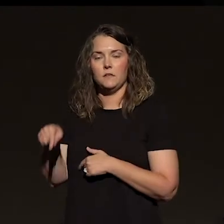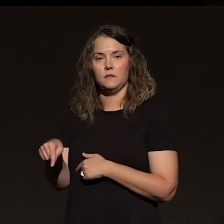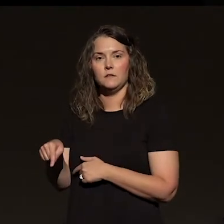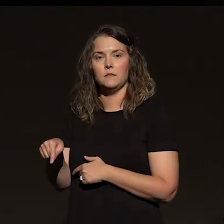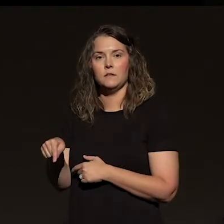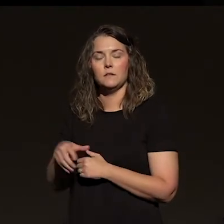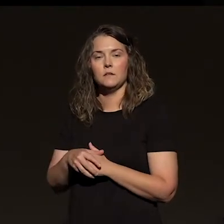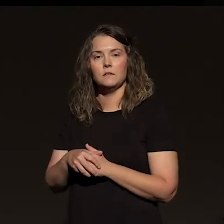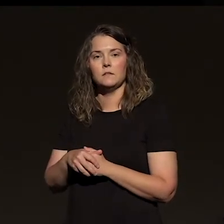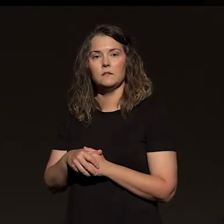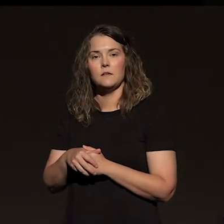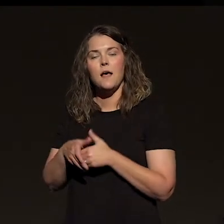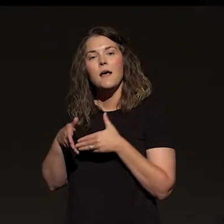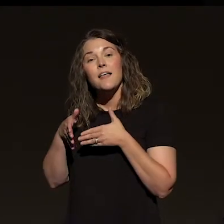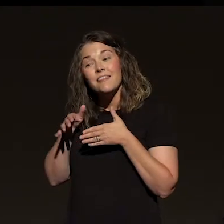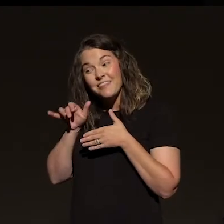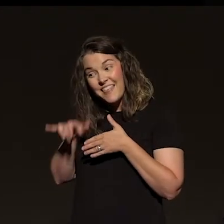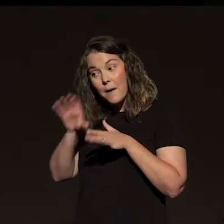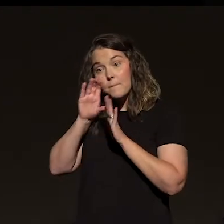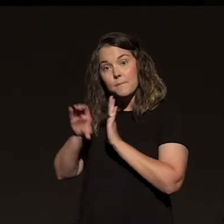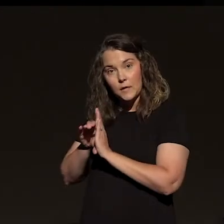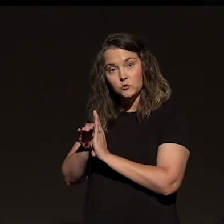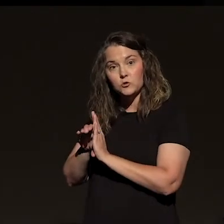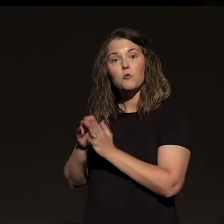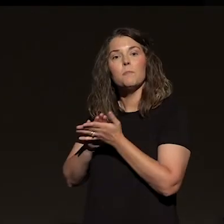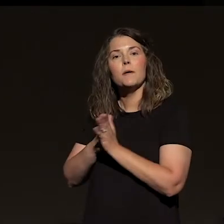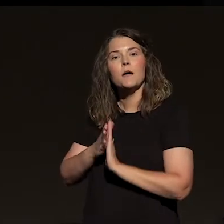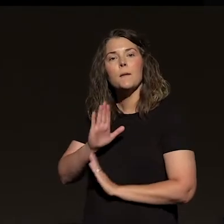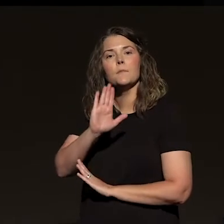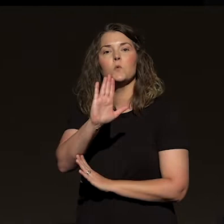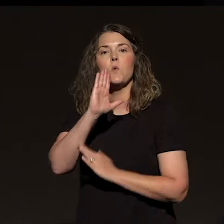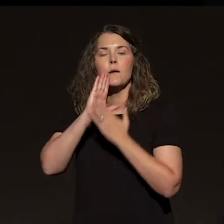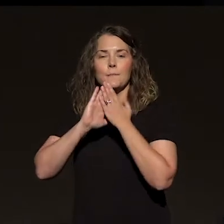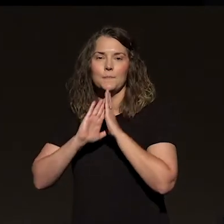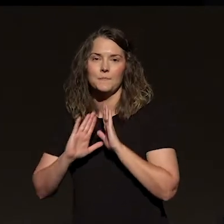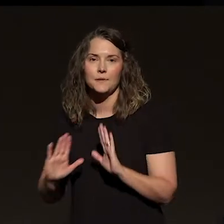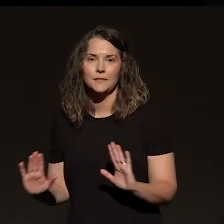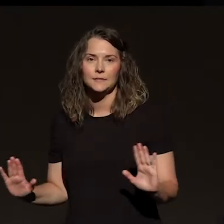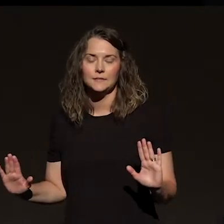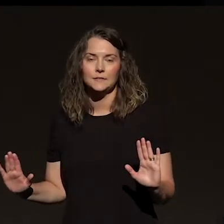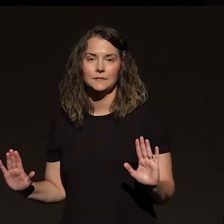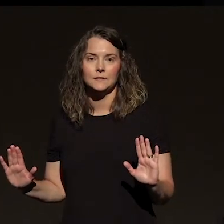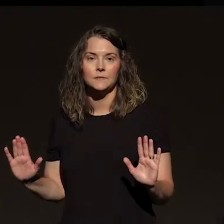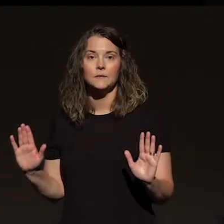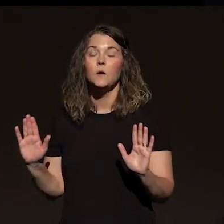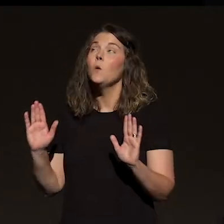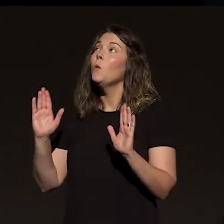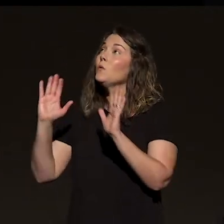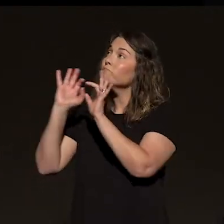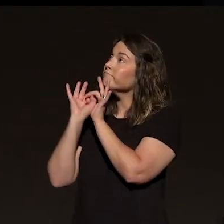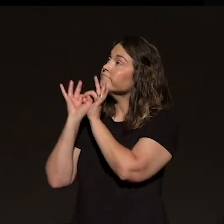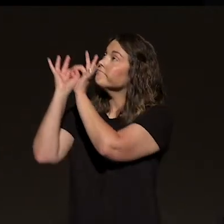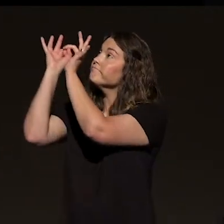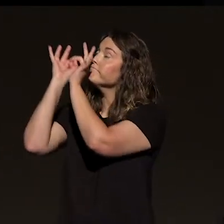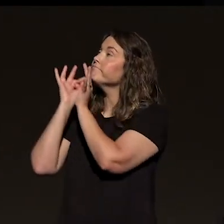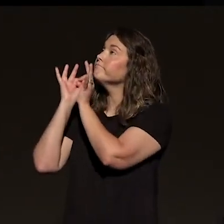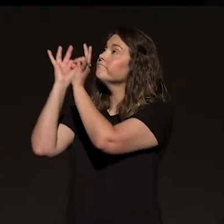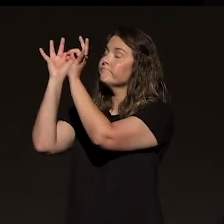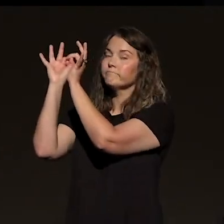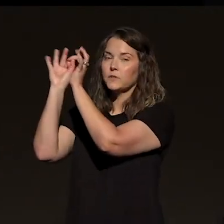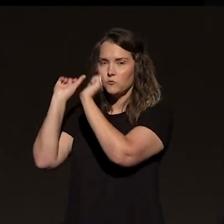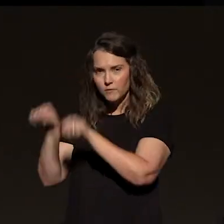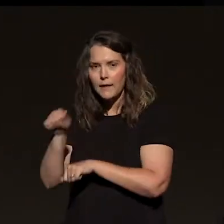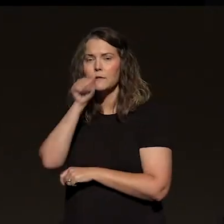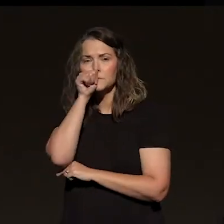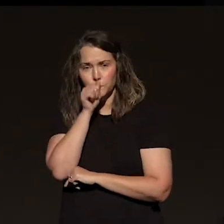Can I just say to you, let that picture be your peace. When you're in Christ, you can have peace. You're going to weather every storm. Would you let